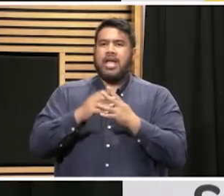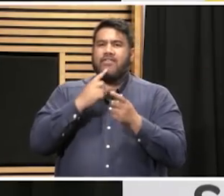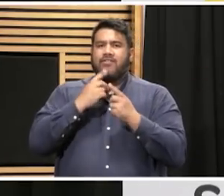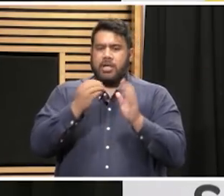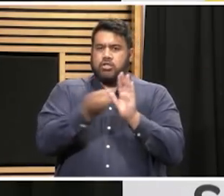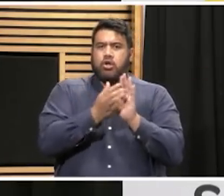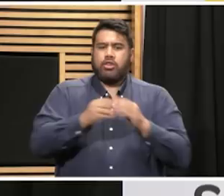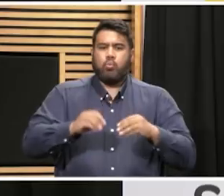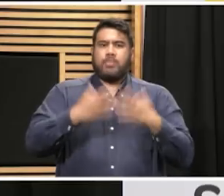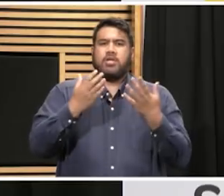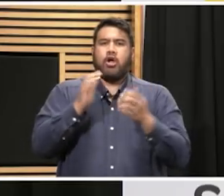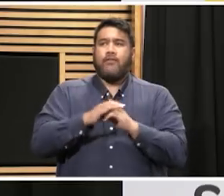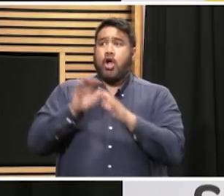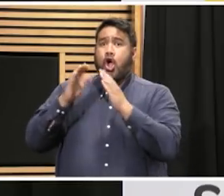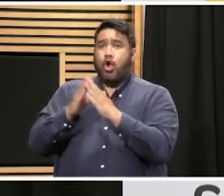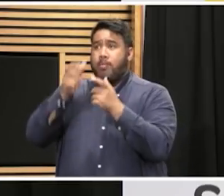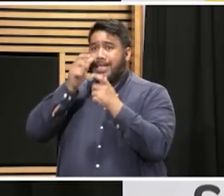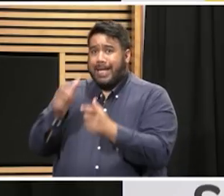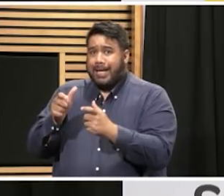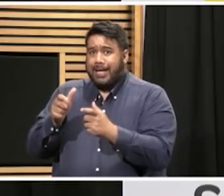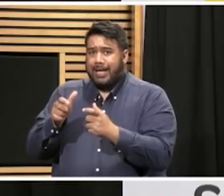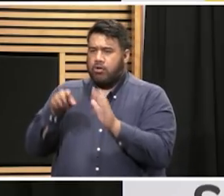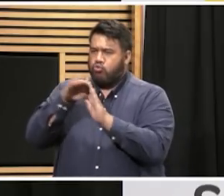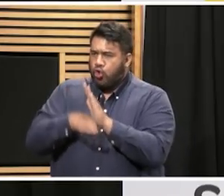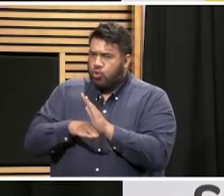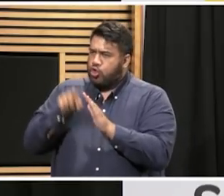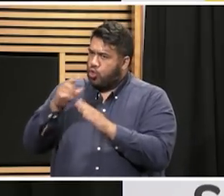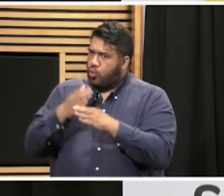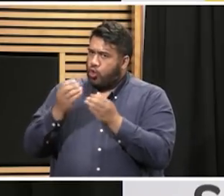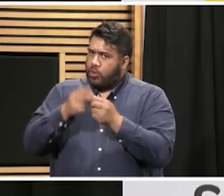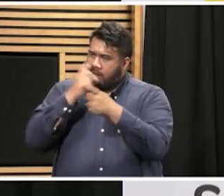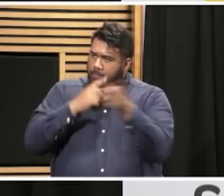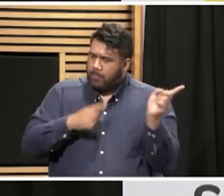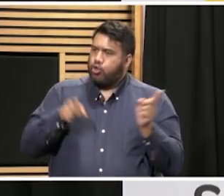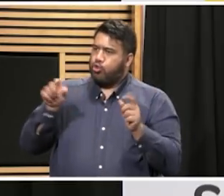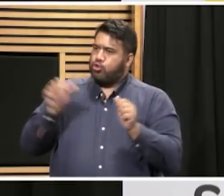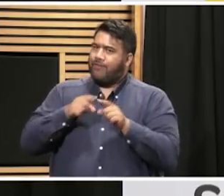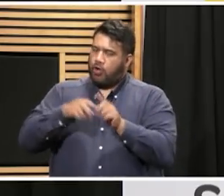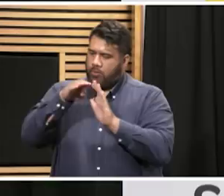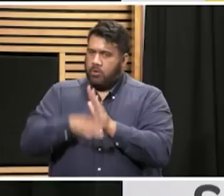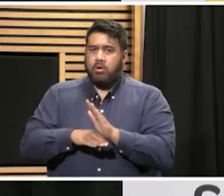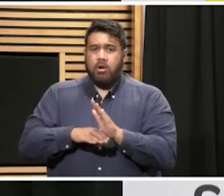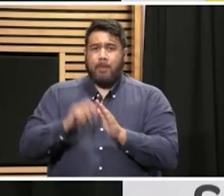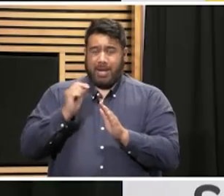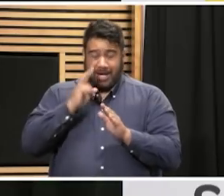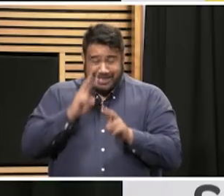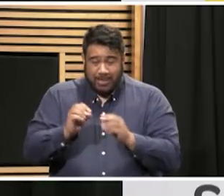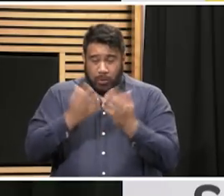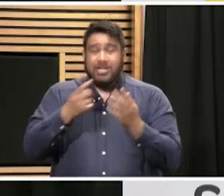accessible they've been taken down off the Ministry of Health website. Do you know why that is? Was there an issue with what was in there?